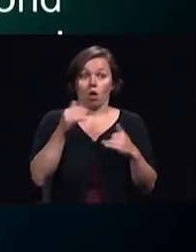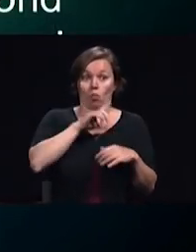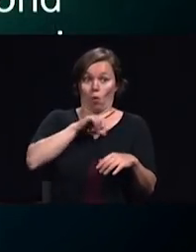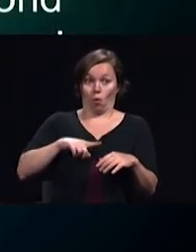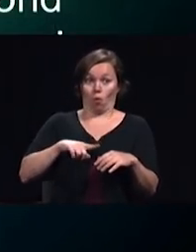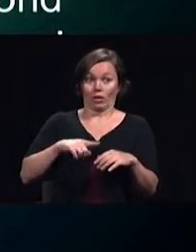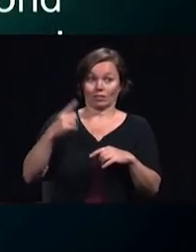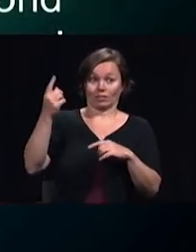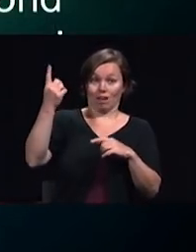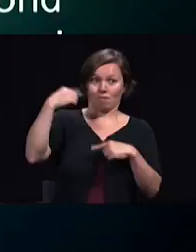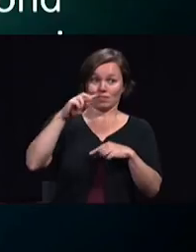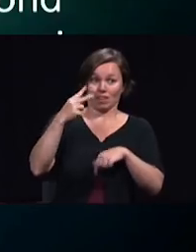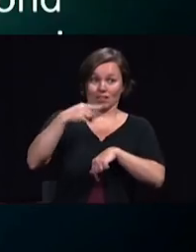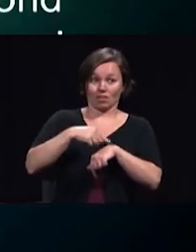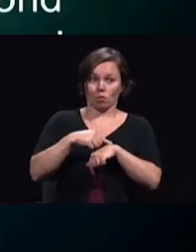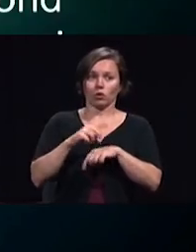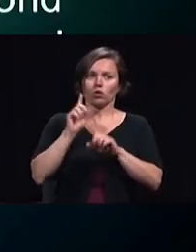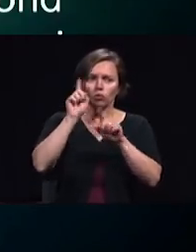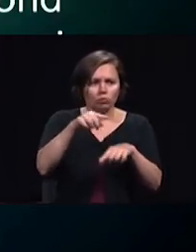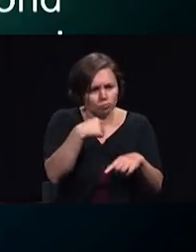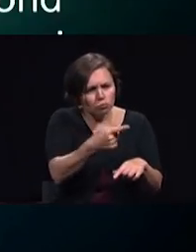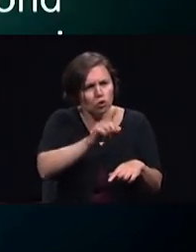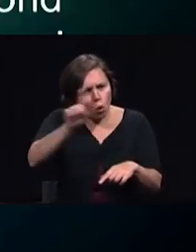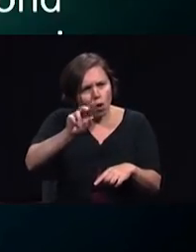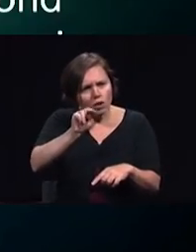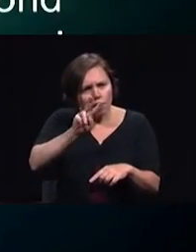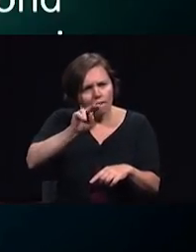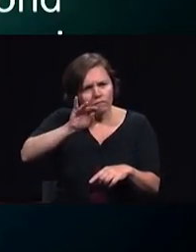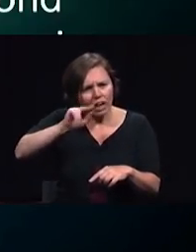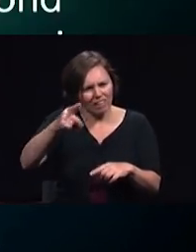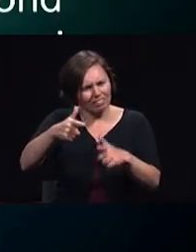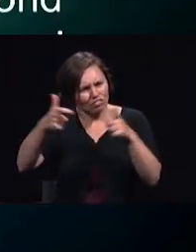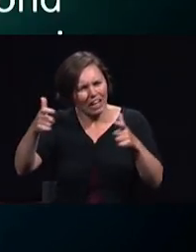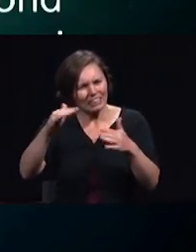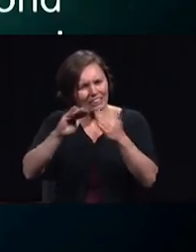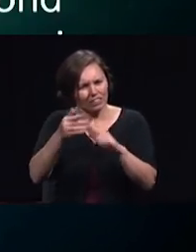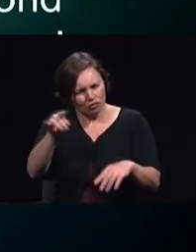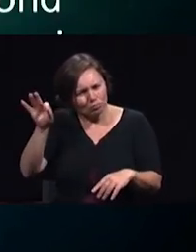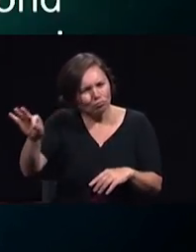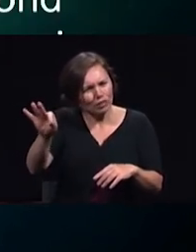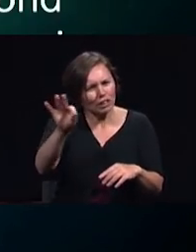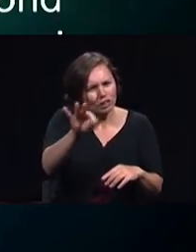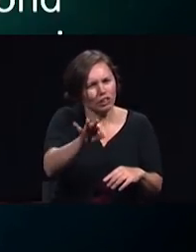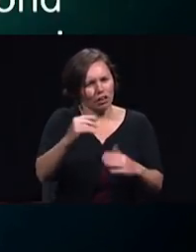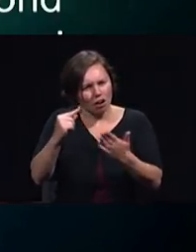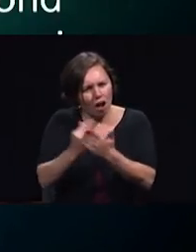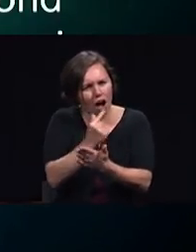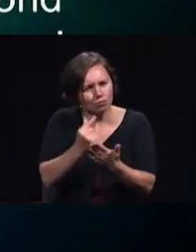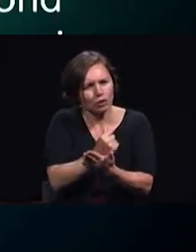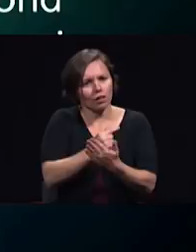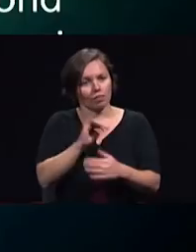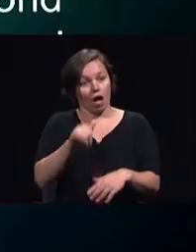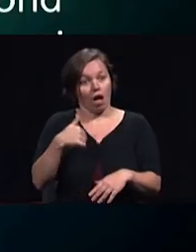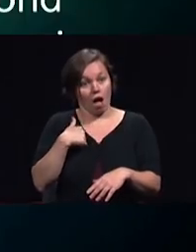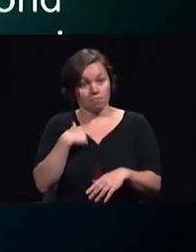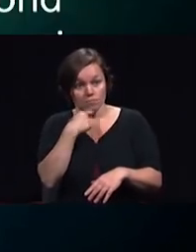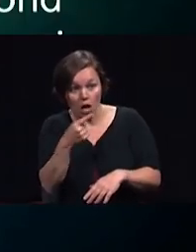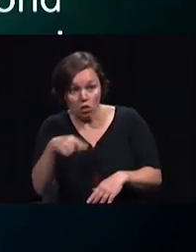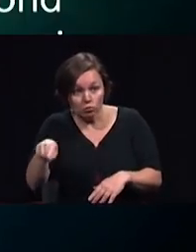arise go to Nineveh that great city and preach to it the message that I tell you